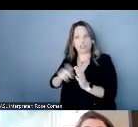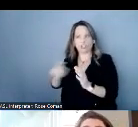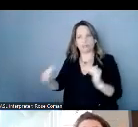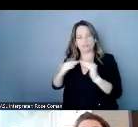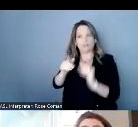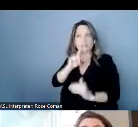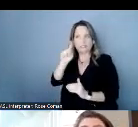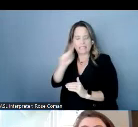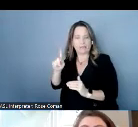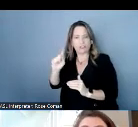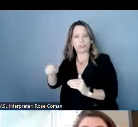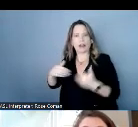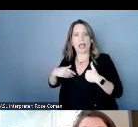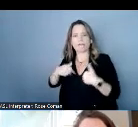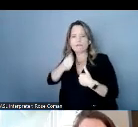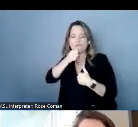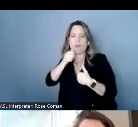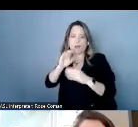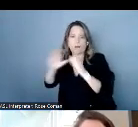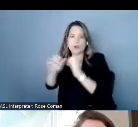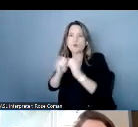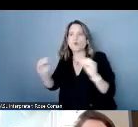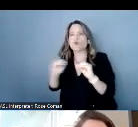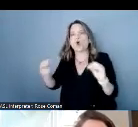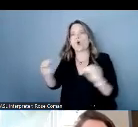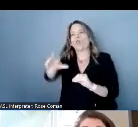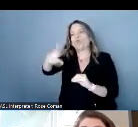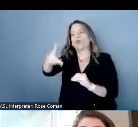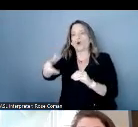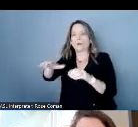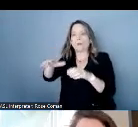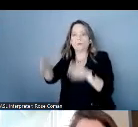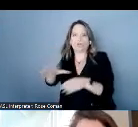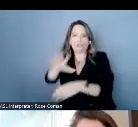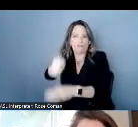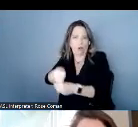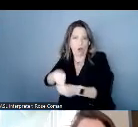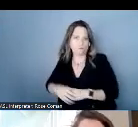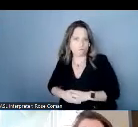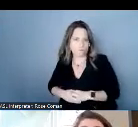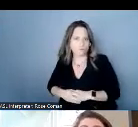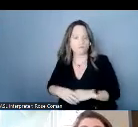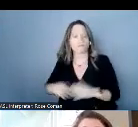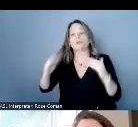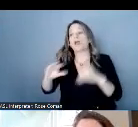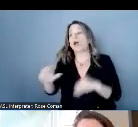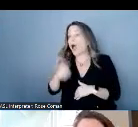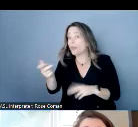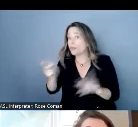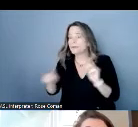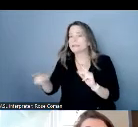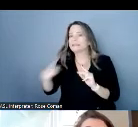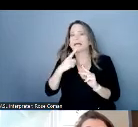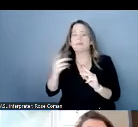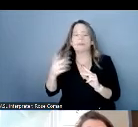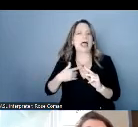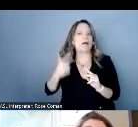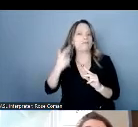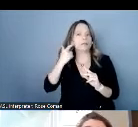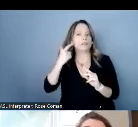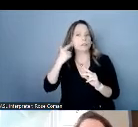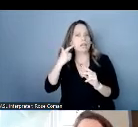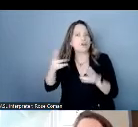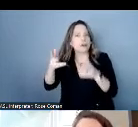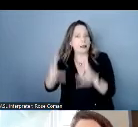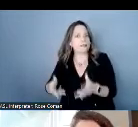who because of their levels of speech discrimination or residual hearing felt like